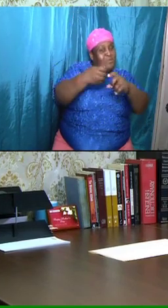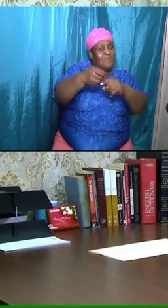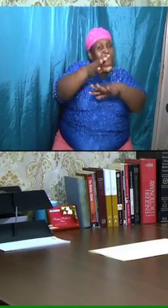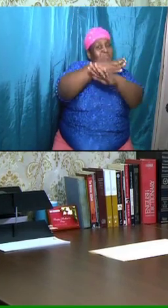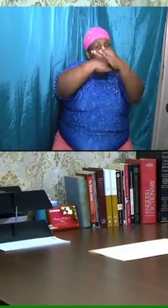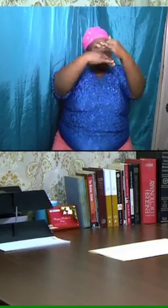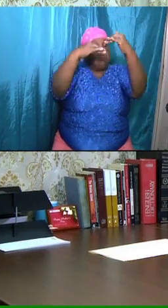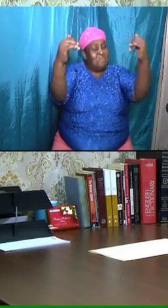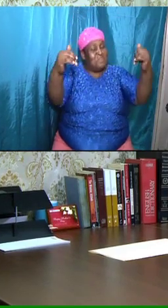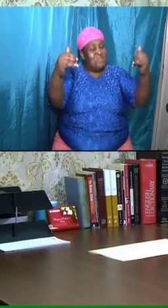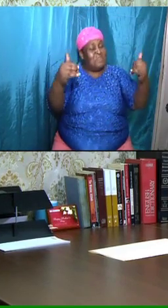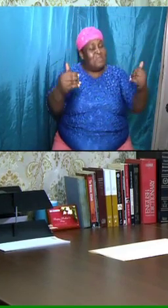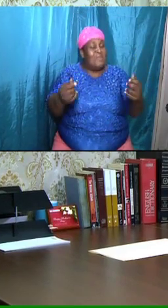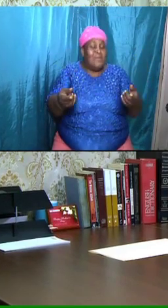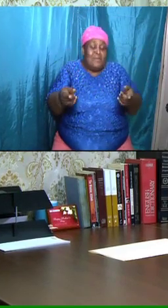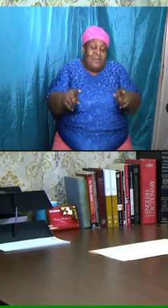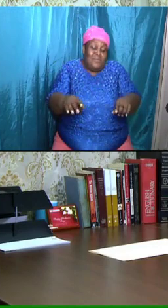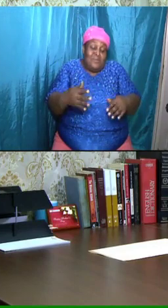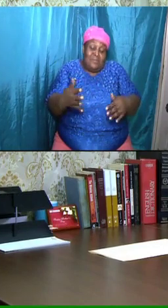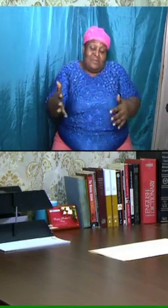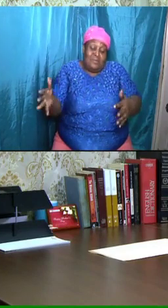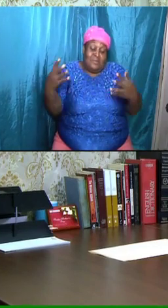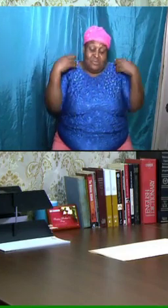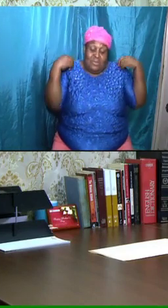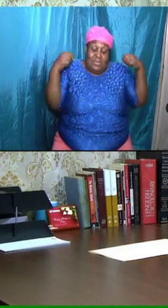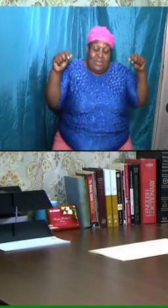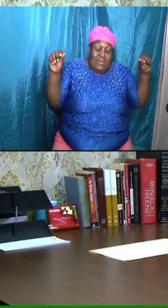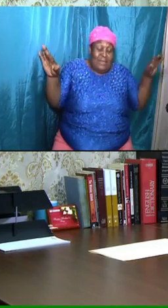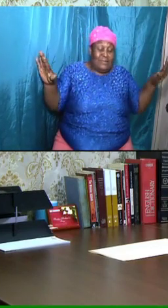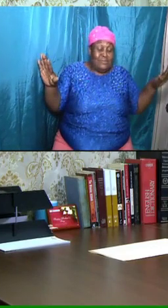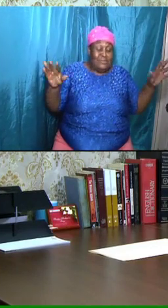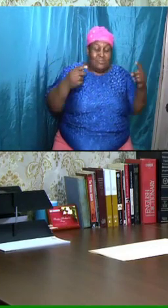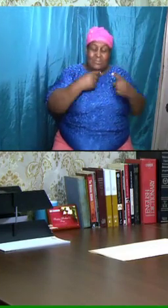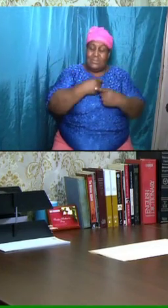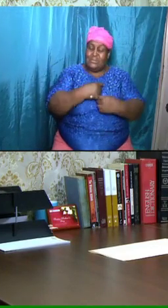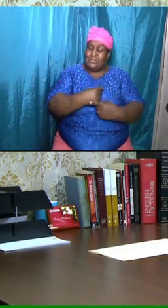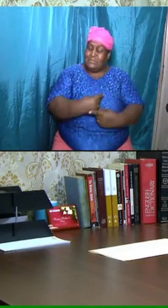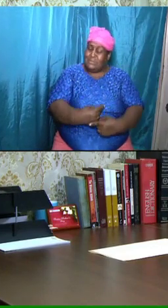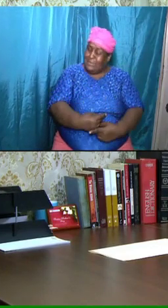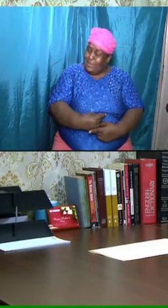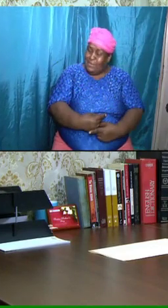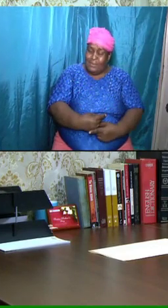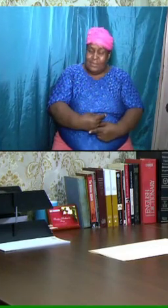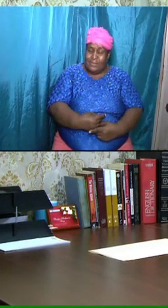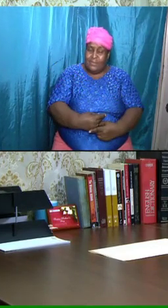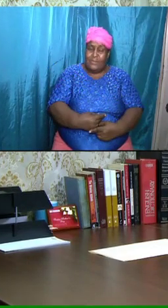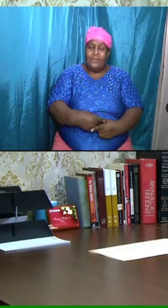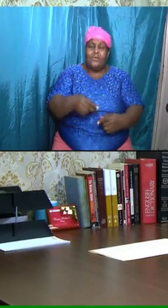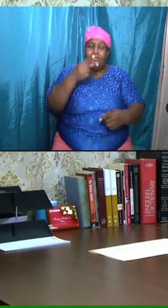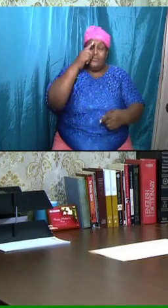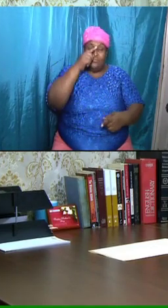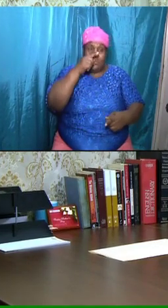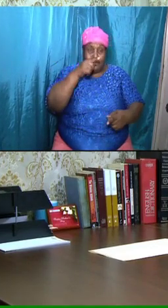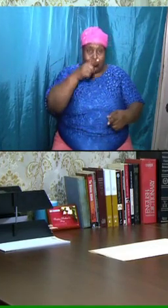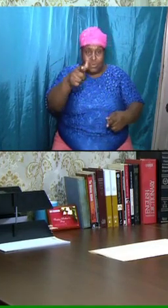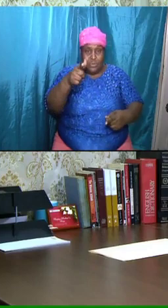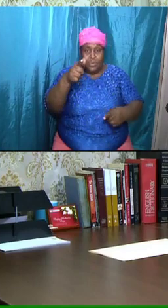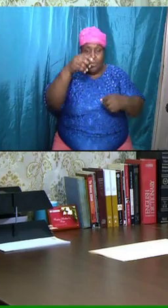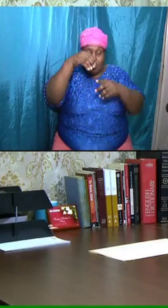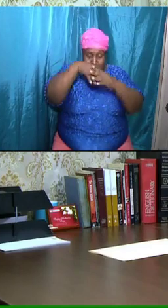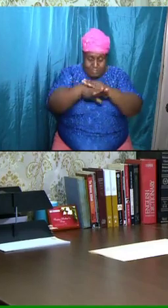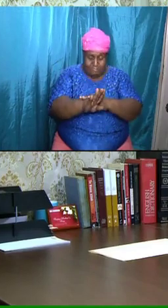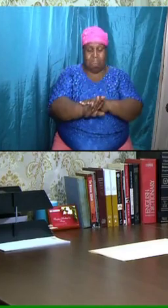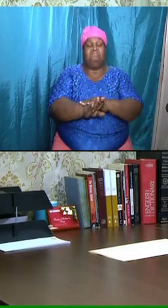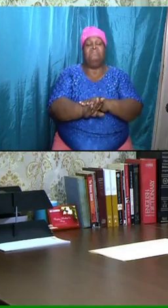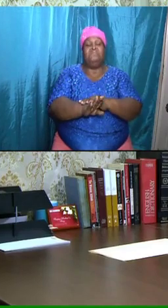things the angels desire to look into.